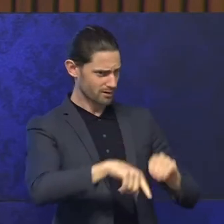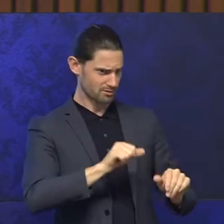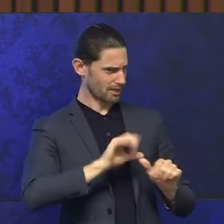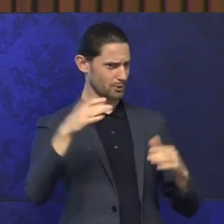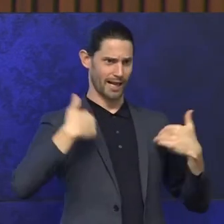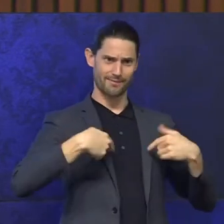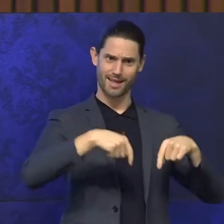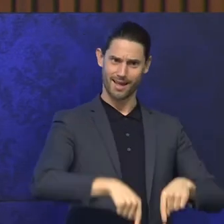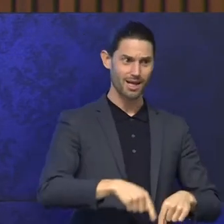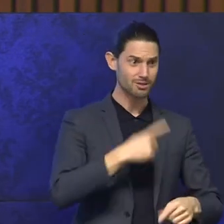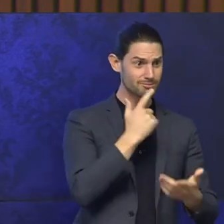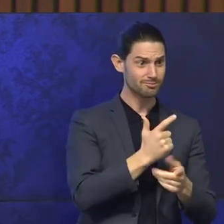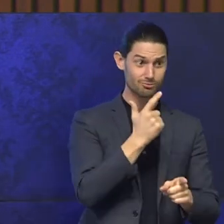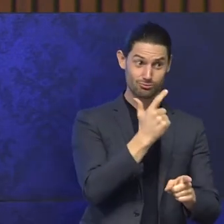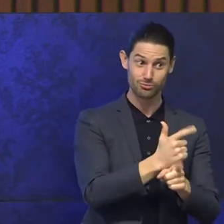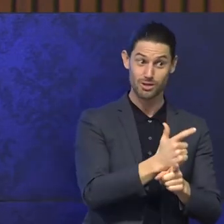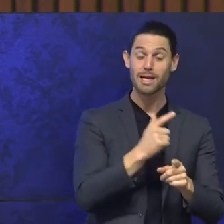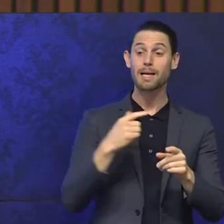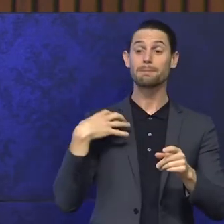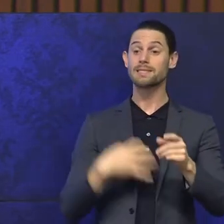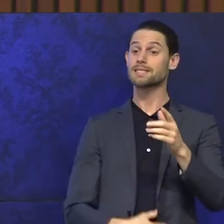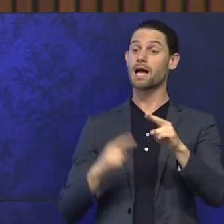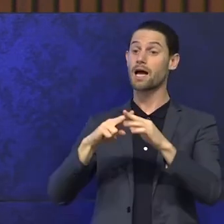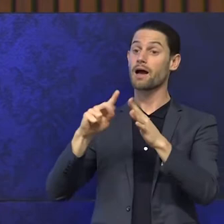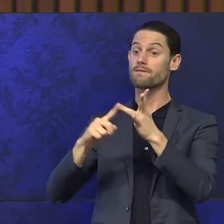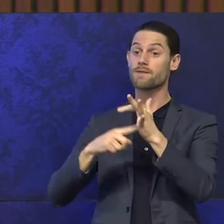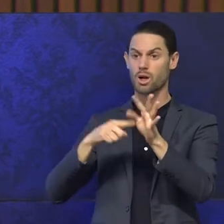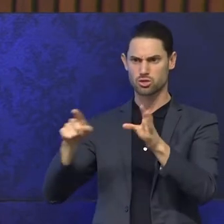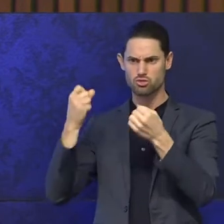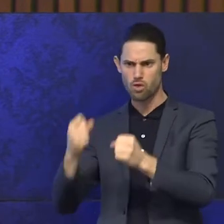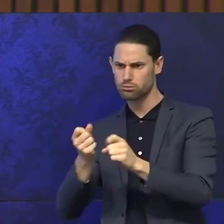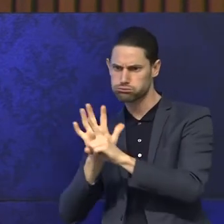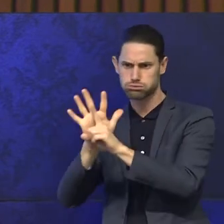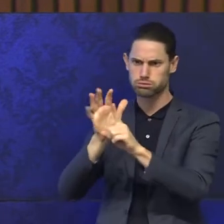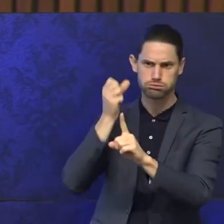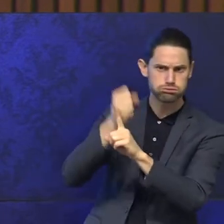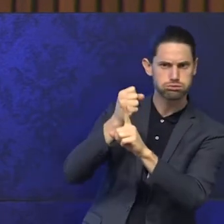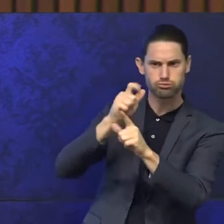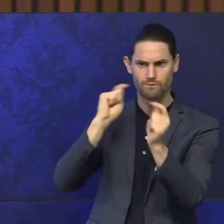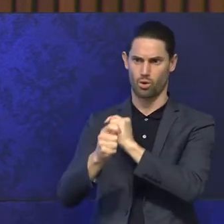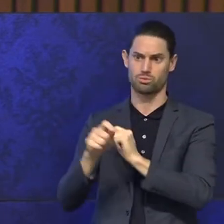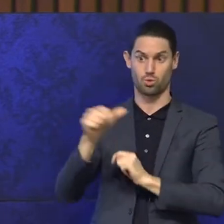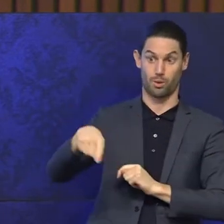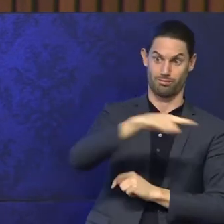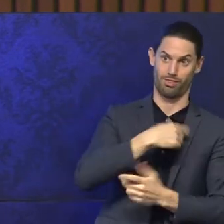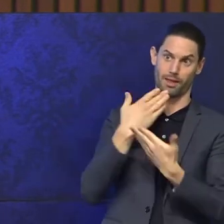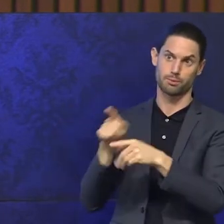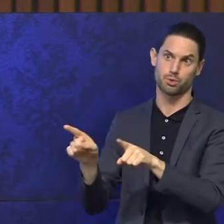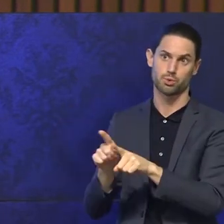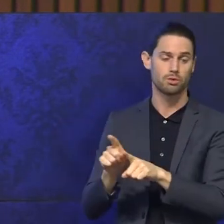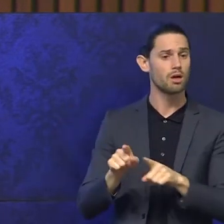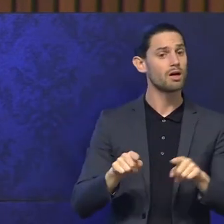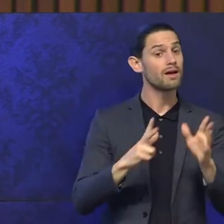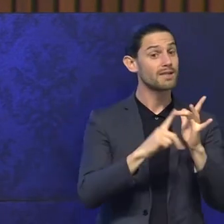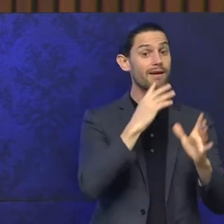place to be and Minister Foley's contribution in driving that reform agenda should be acknowledged. Also, the Victorian government